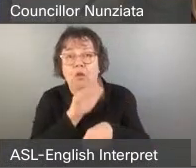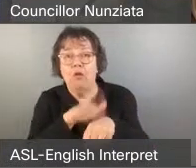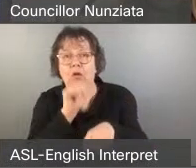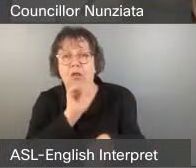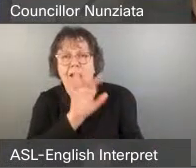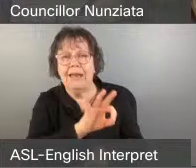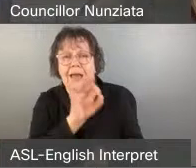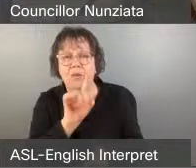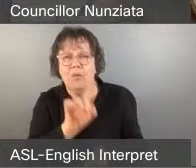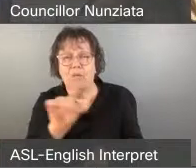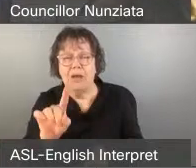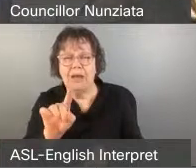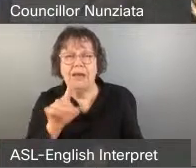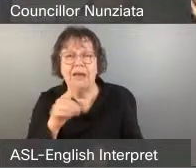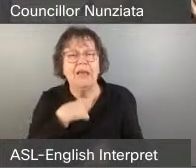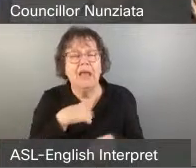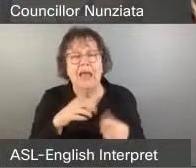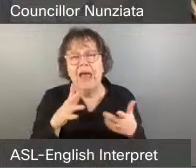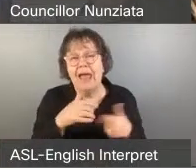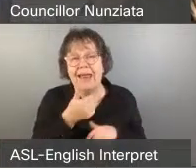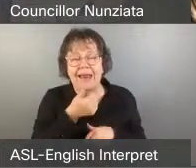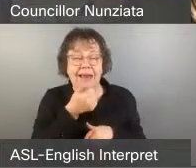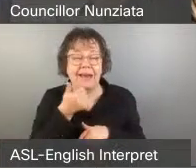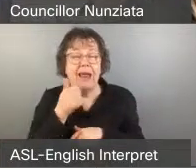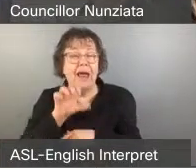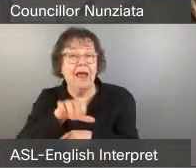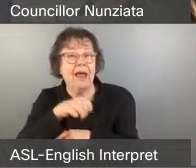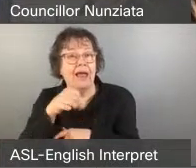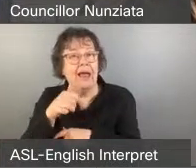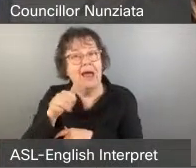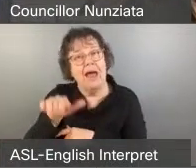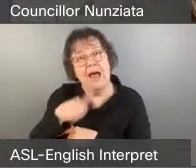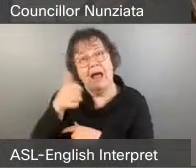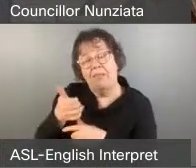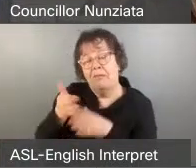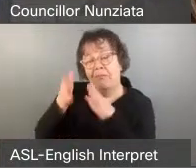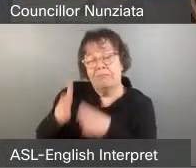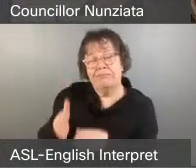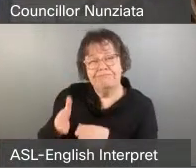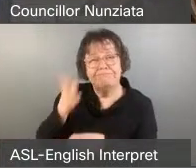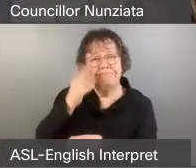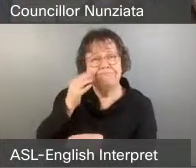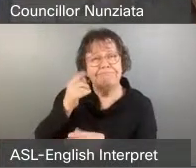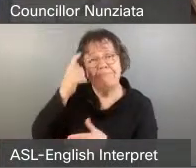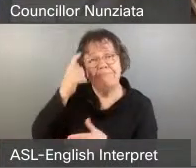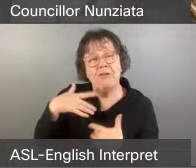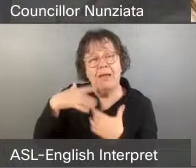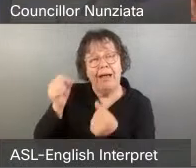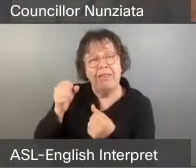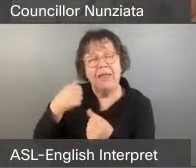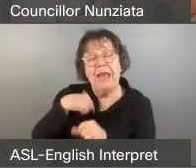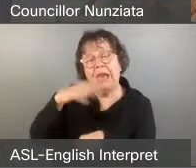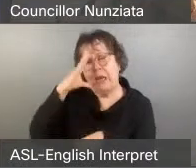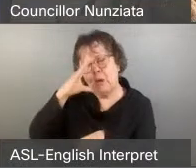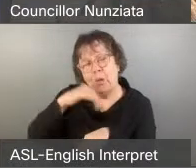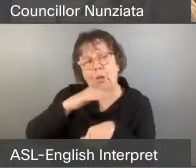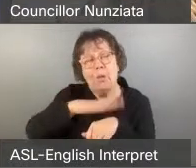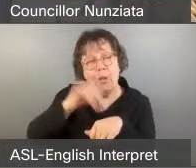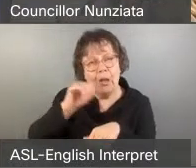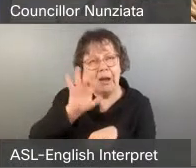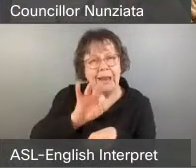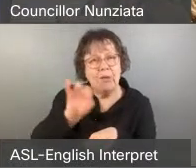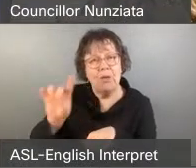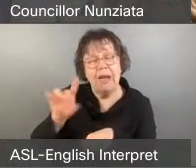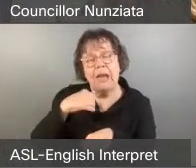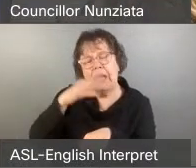Regis Korchinsky Paquette's family members called to get her help during a mental health crisis. And while I understand there's a lot of contention surrounding her